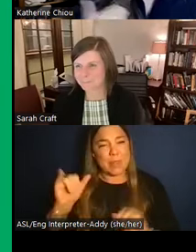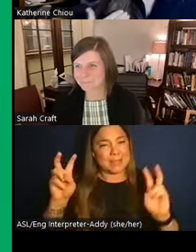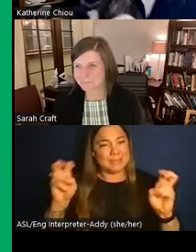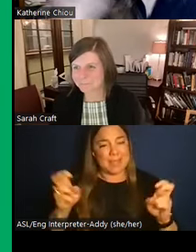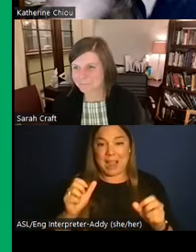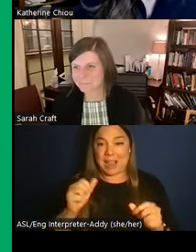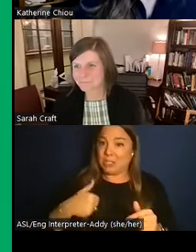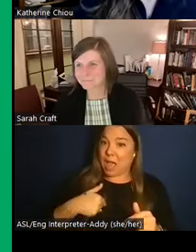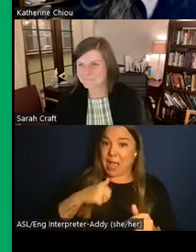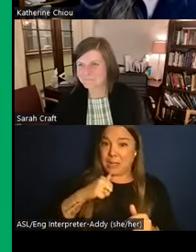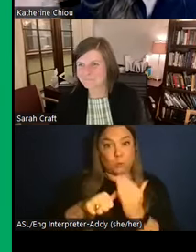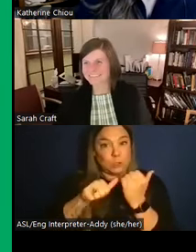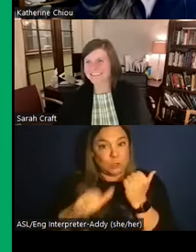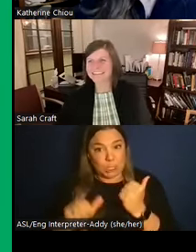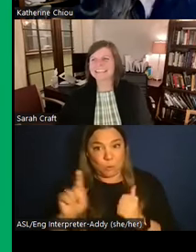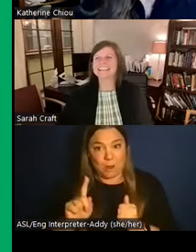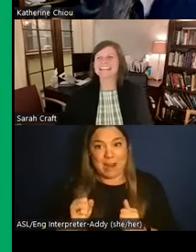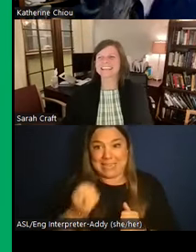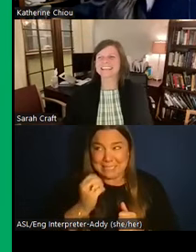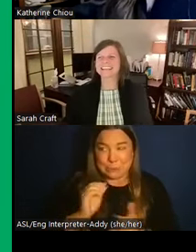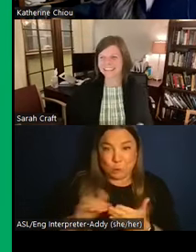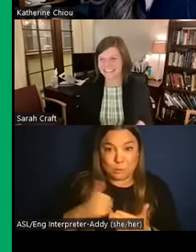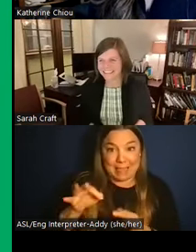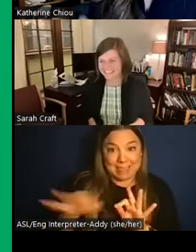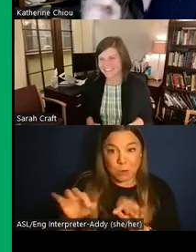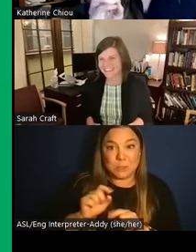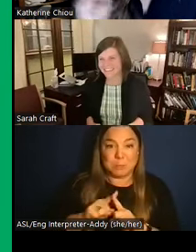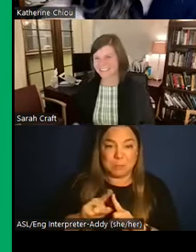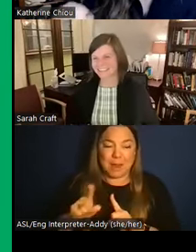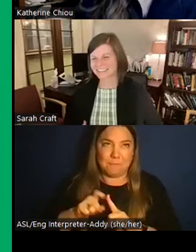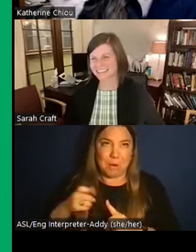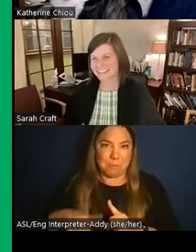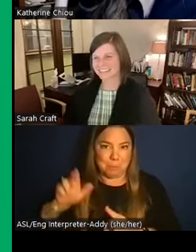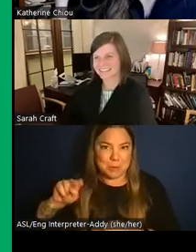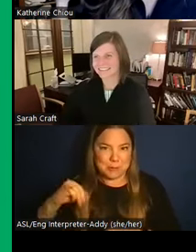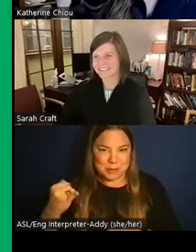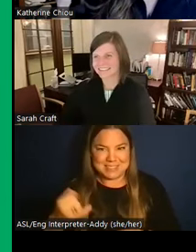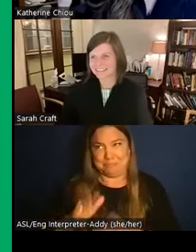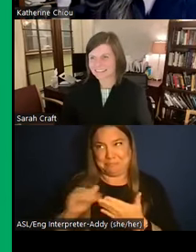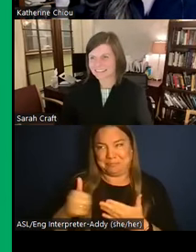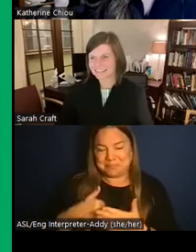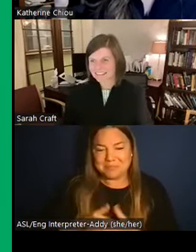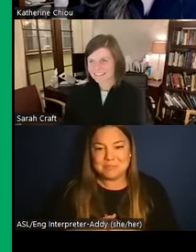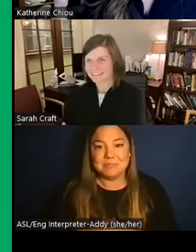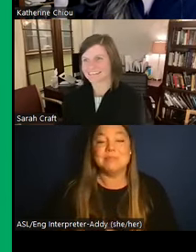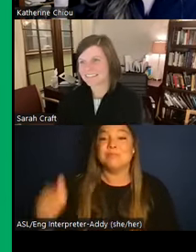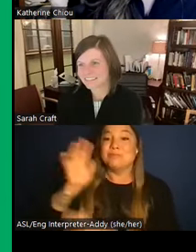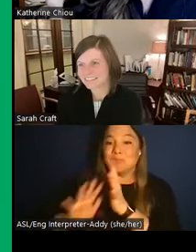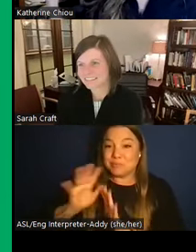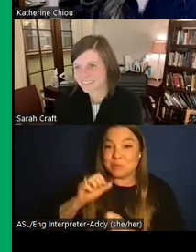I'm from New Jersey. So I'll use that as an excuse. But for other cultures, even if you go back to times like